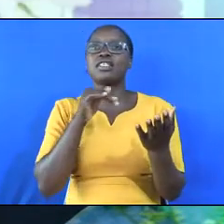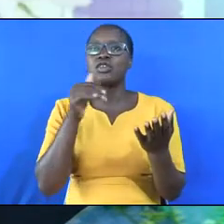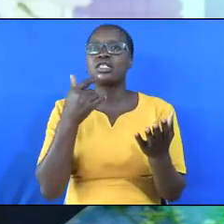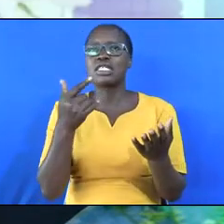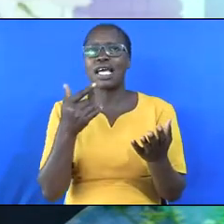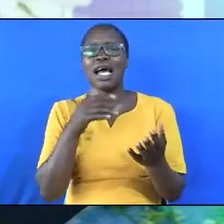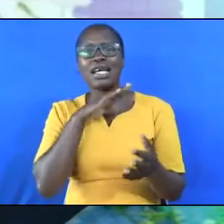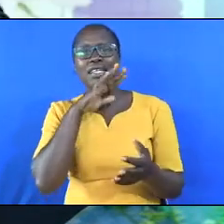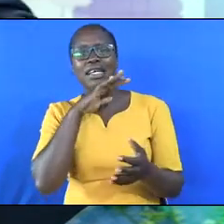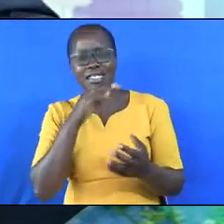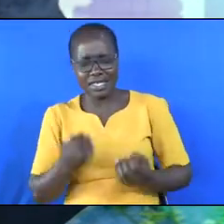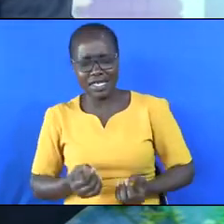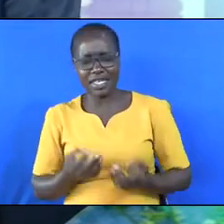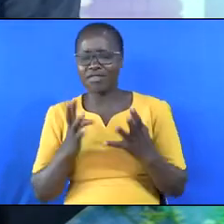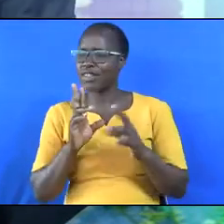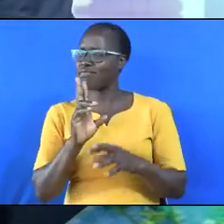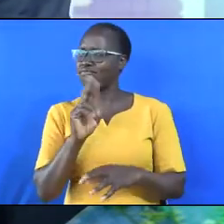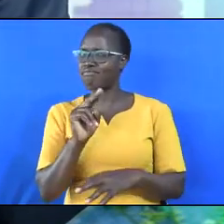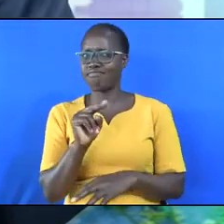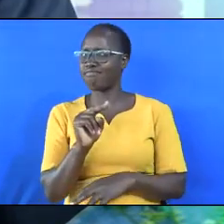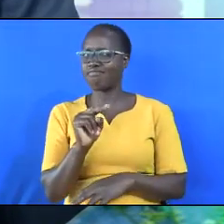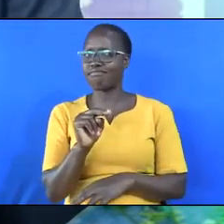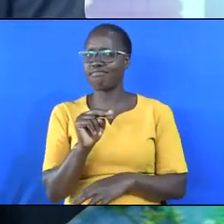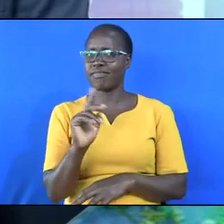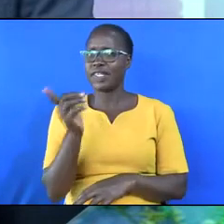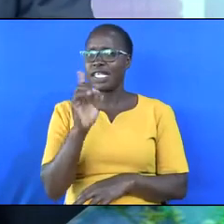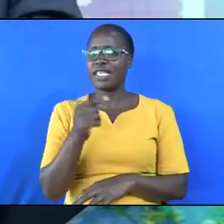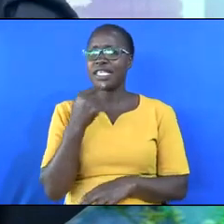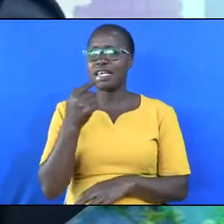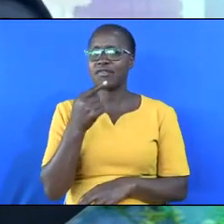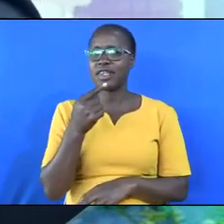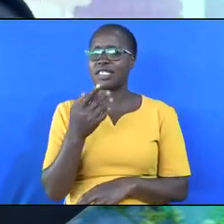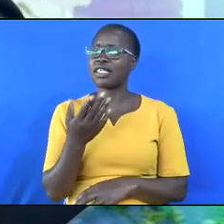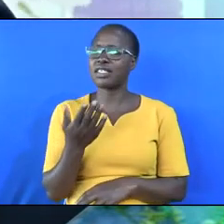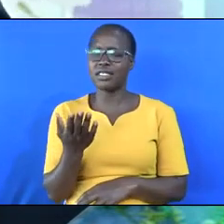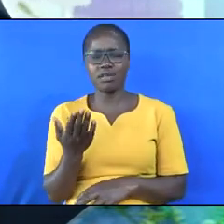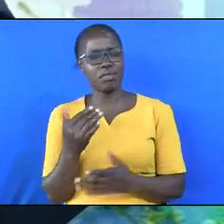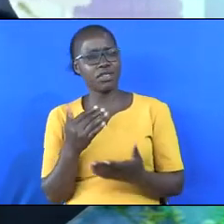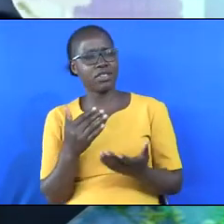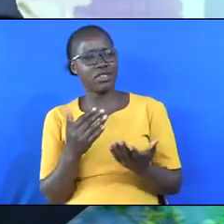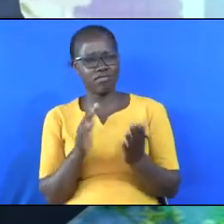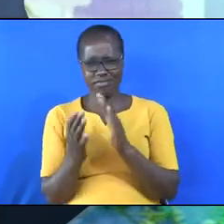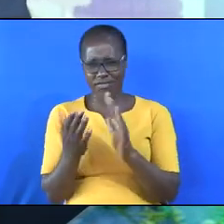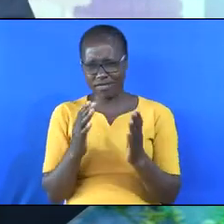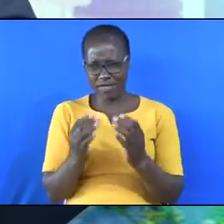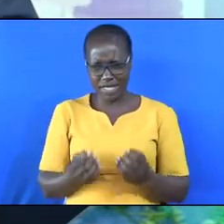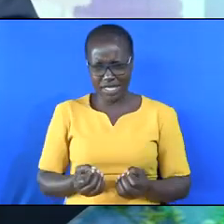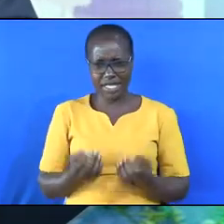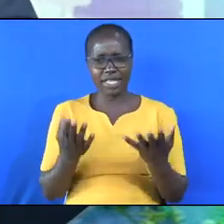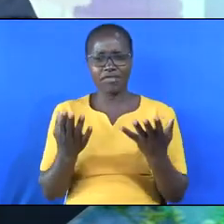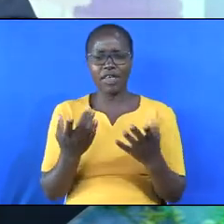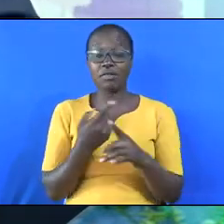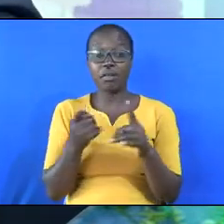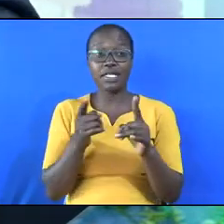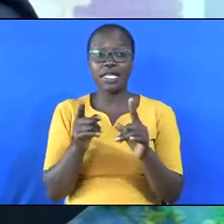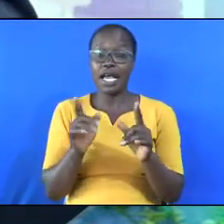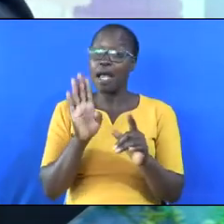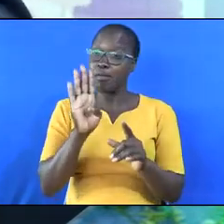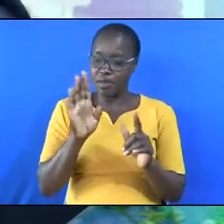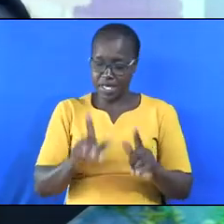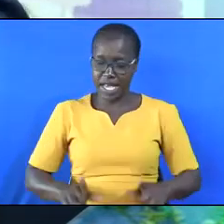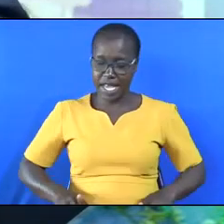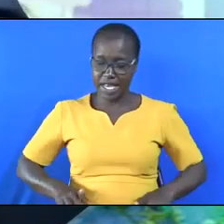give him a dying sacrifice. It did not say, give him an unhealthy sacrifice. It says, give him a living sacrifice